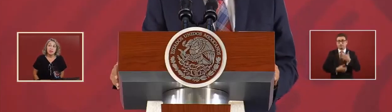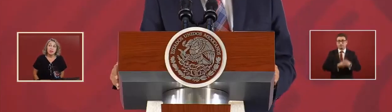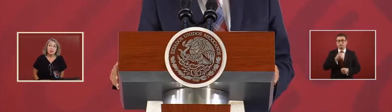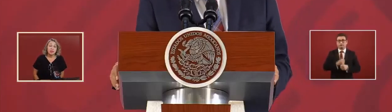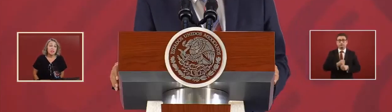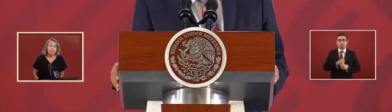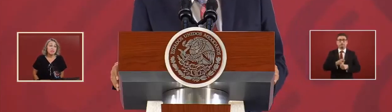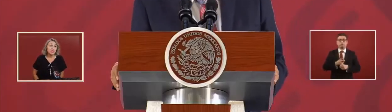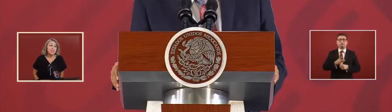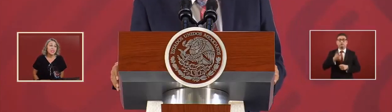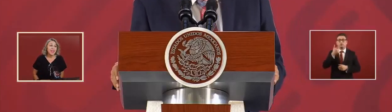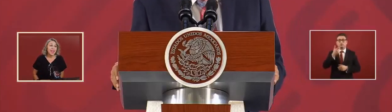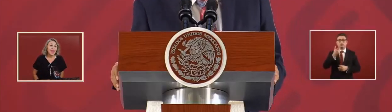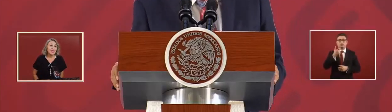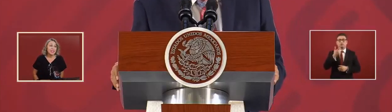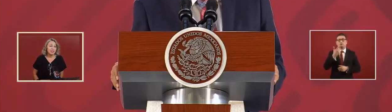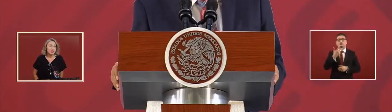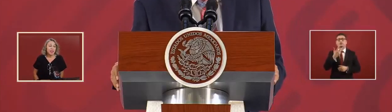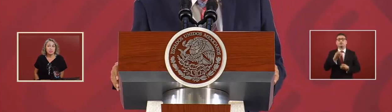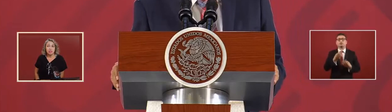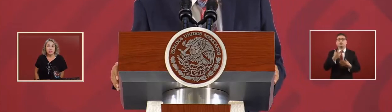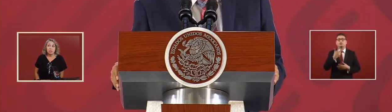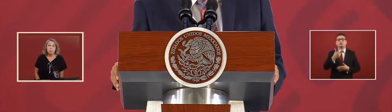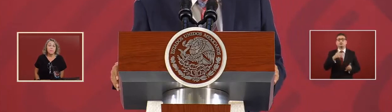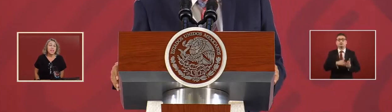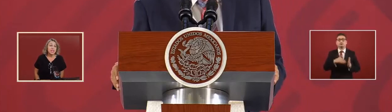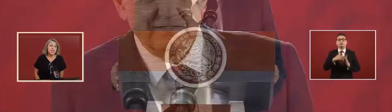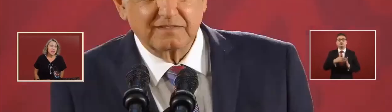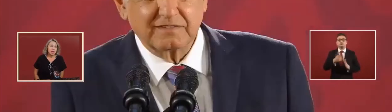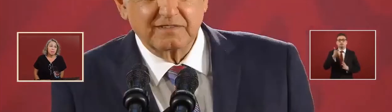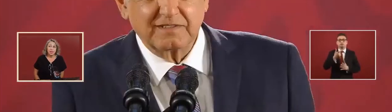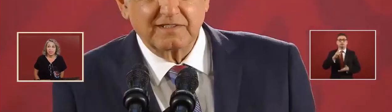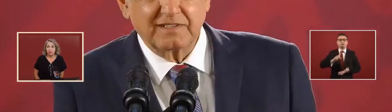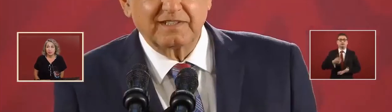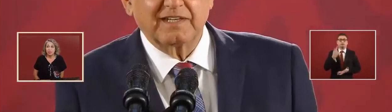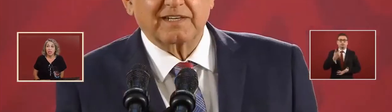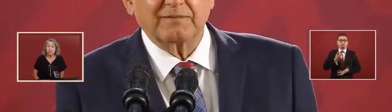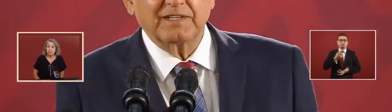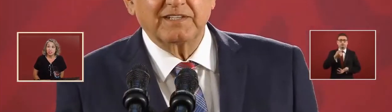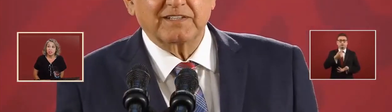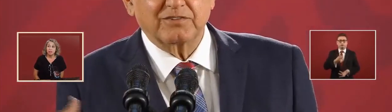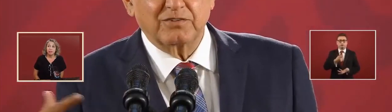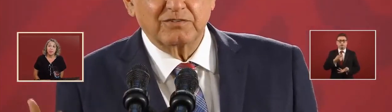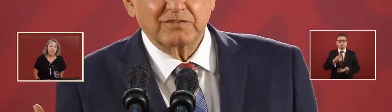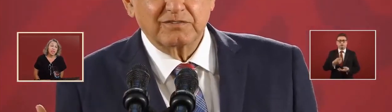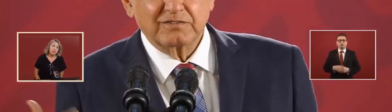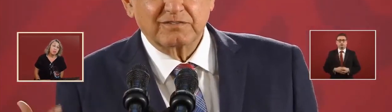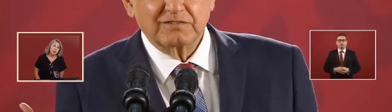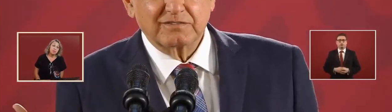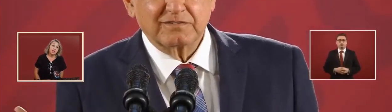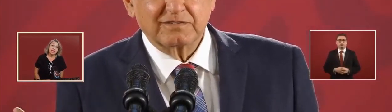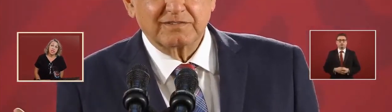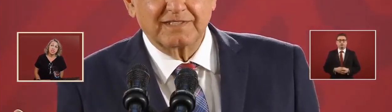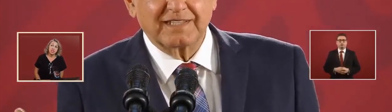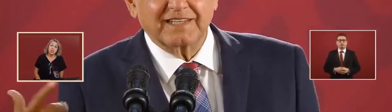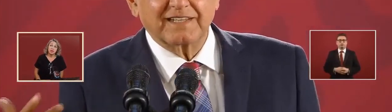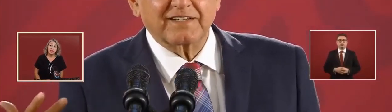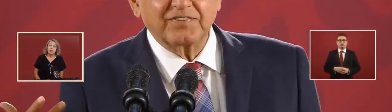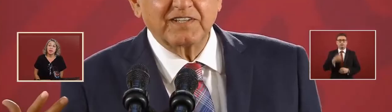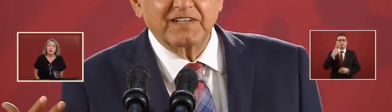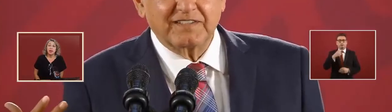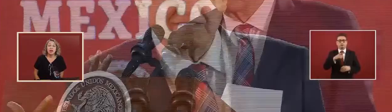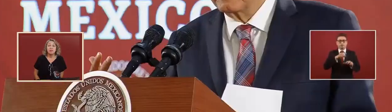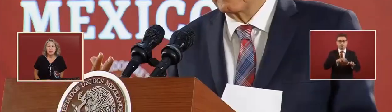,000 million pesos dollars in the rehabilitation of three refineries